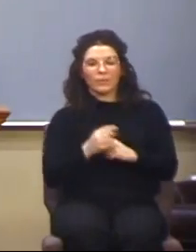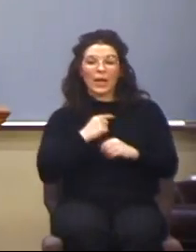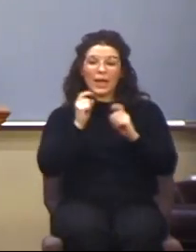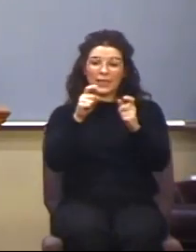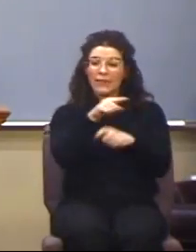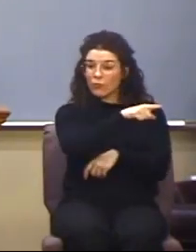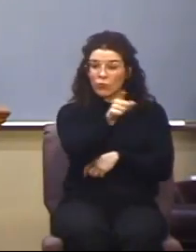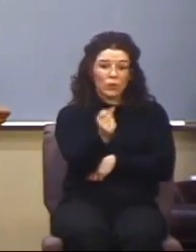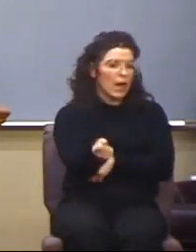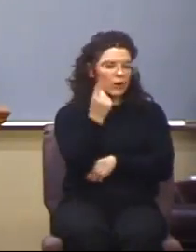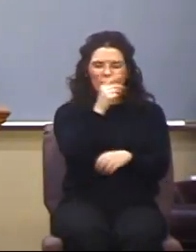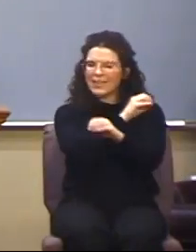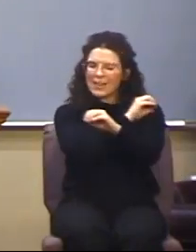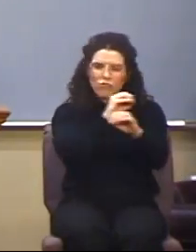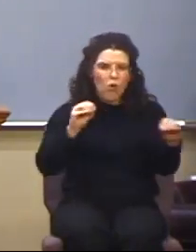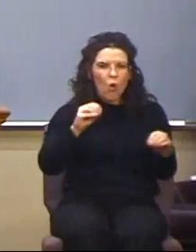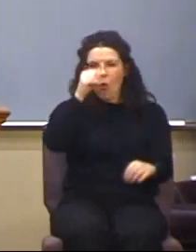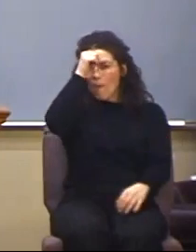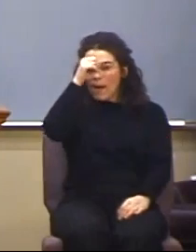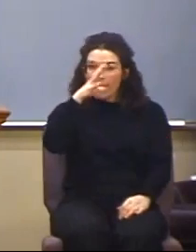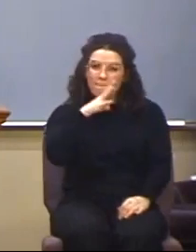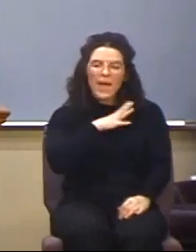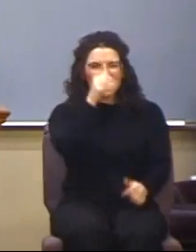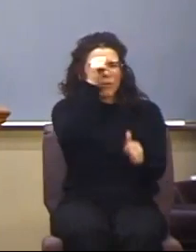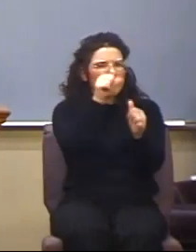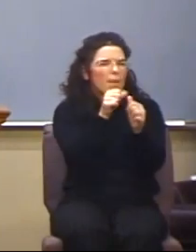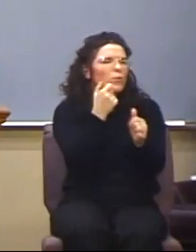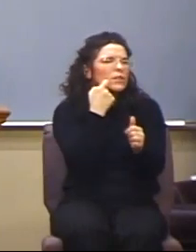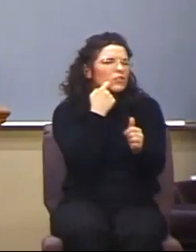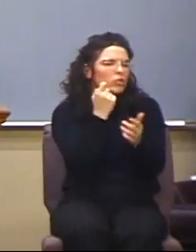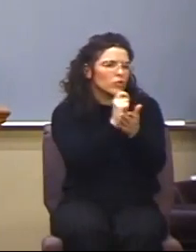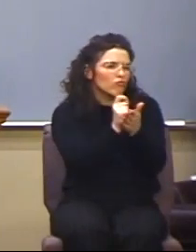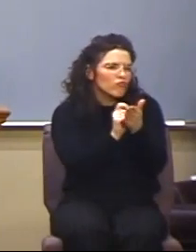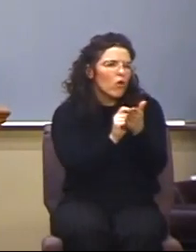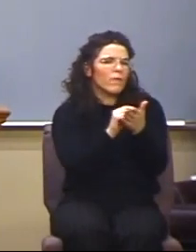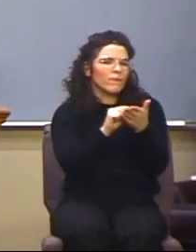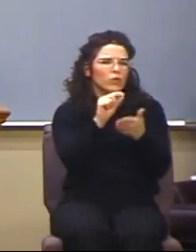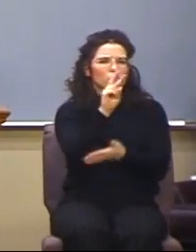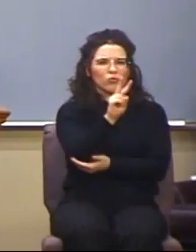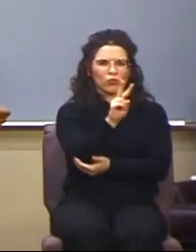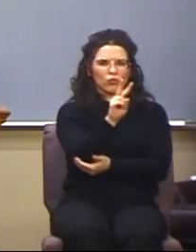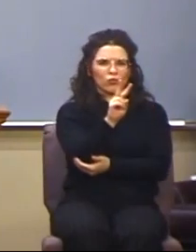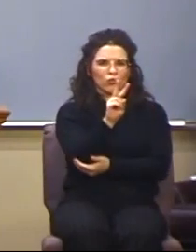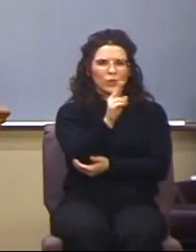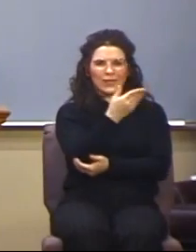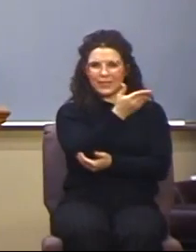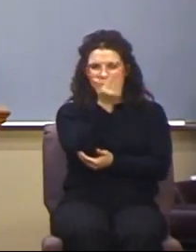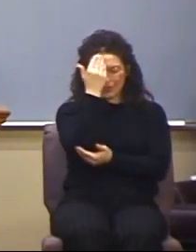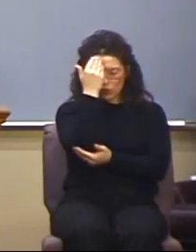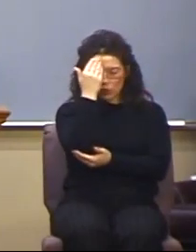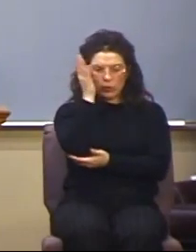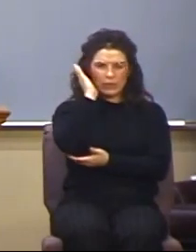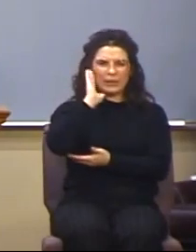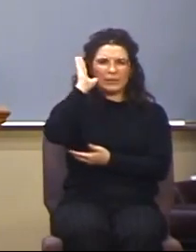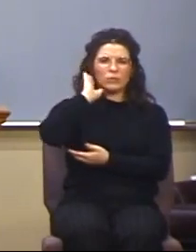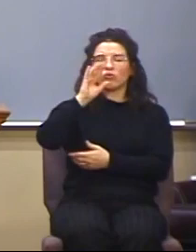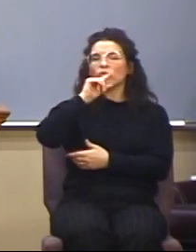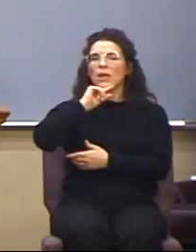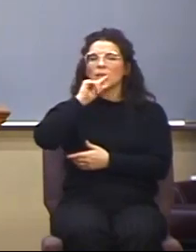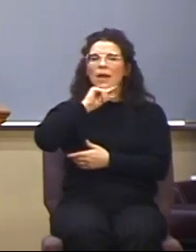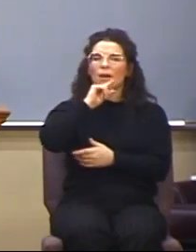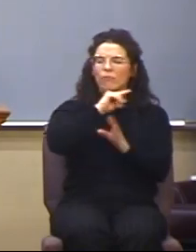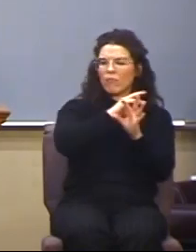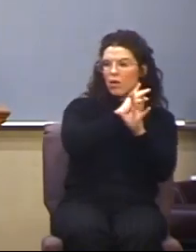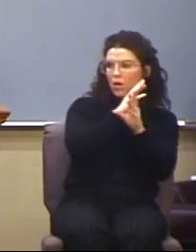understand that no man... Now, remember what he just wrote in verse 2. Ye know that ye were Gentiles carried